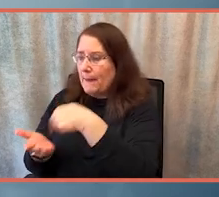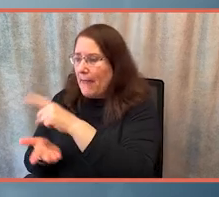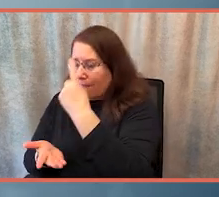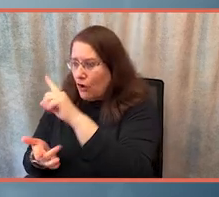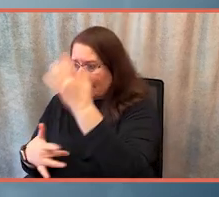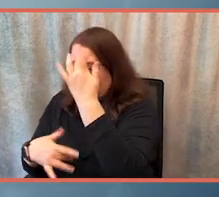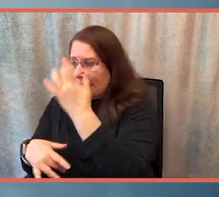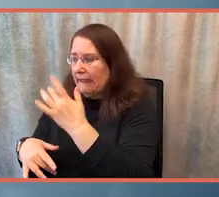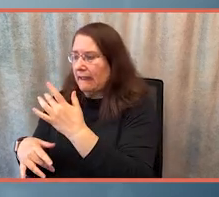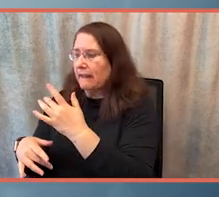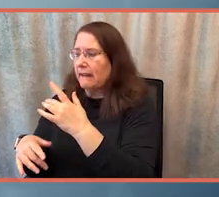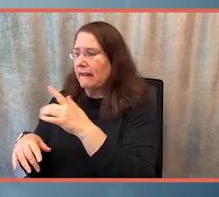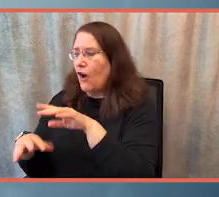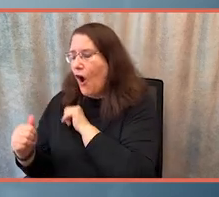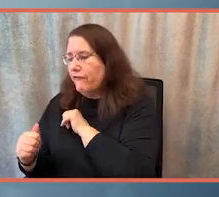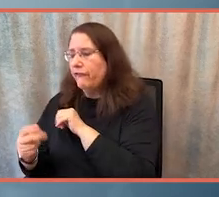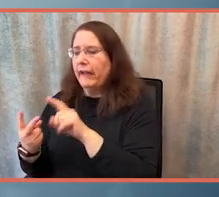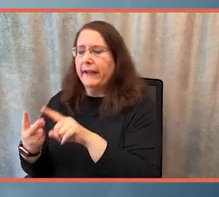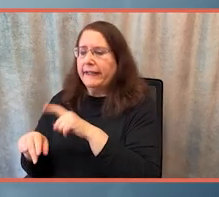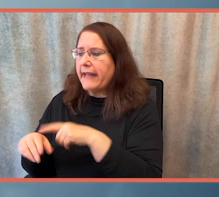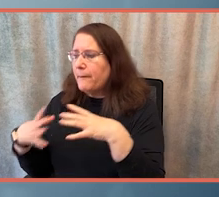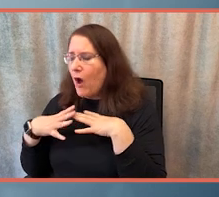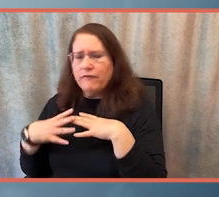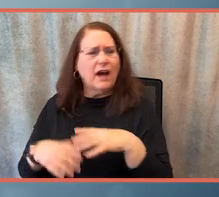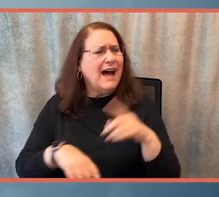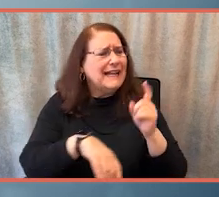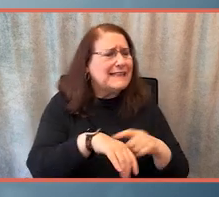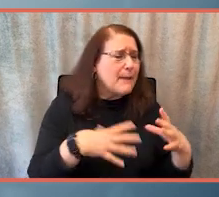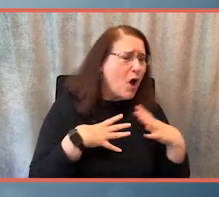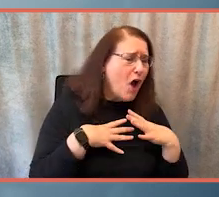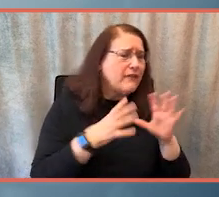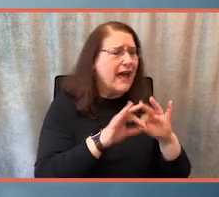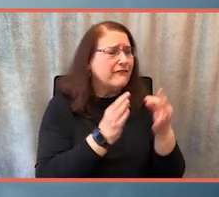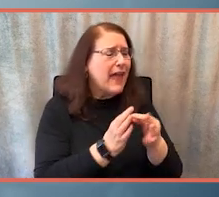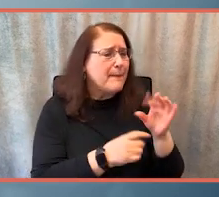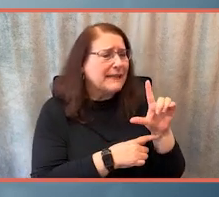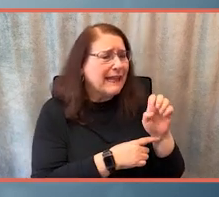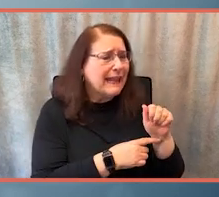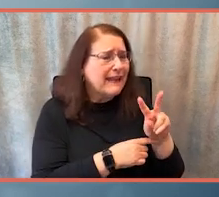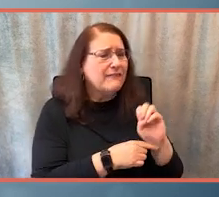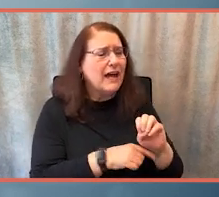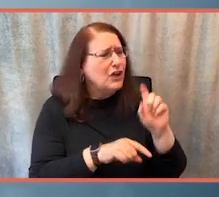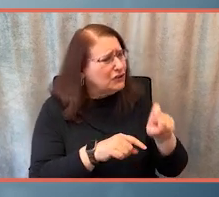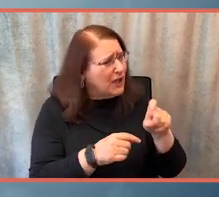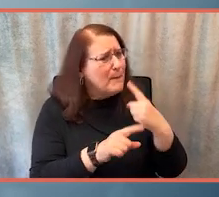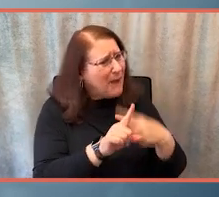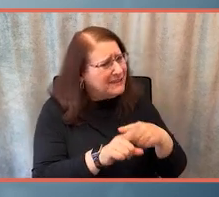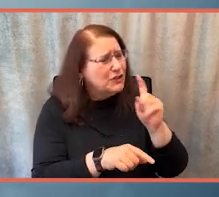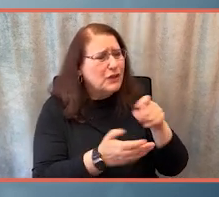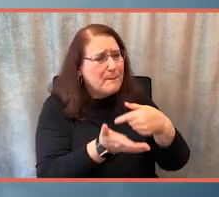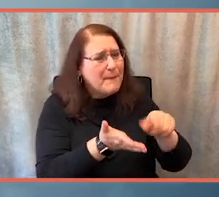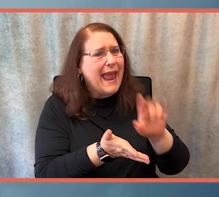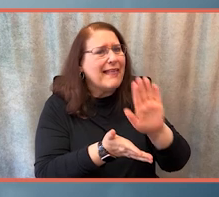time off for any reason. off and family leave, but also we should pay them their value